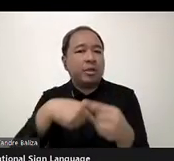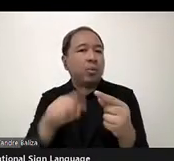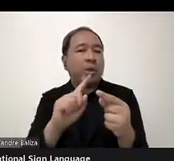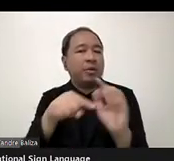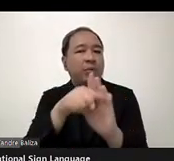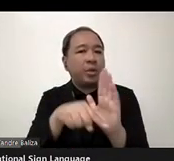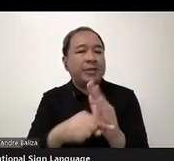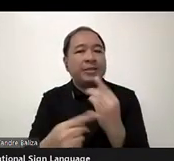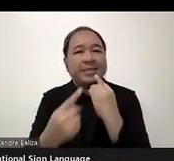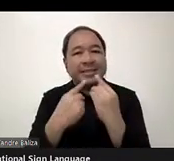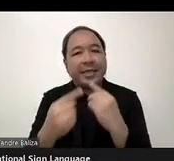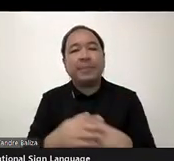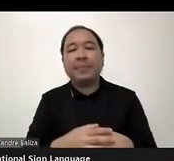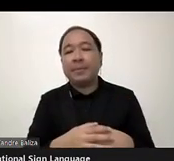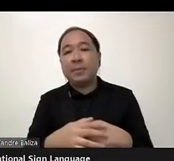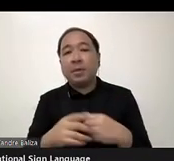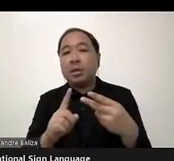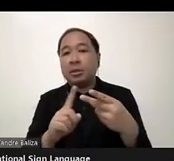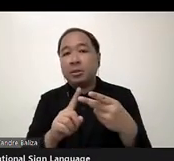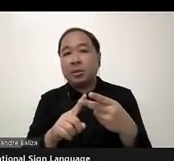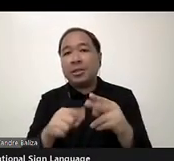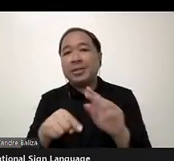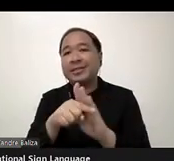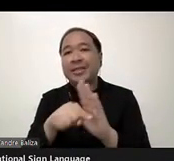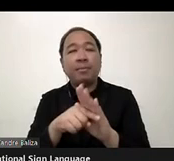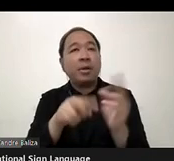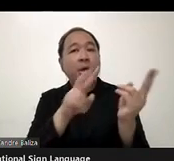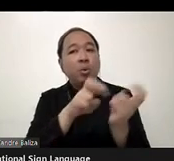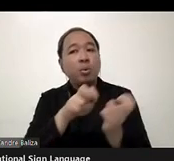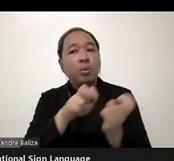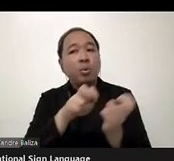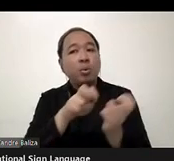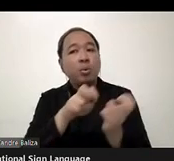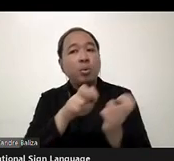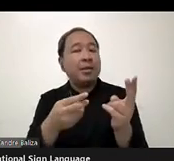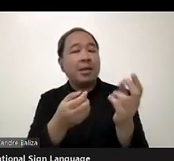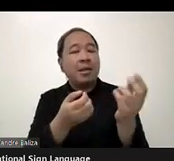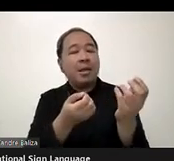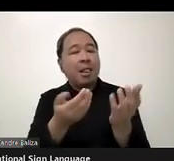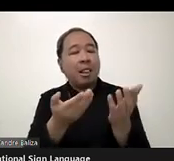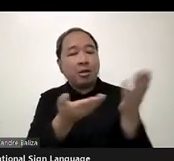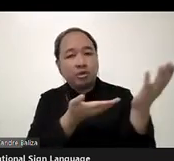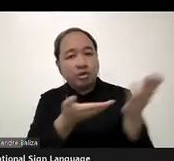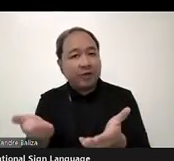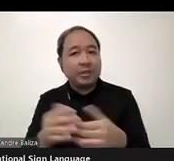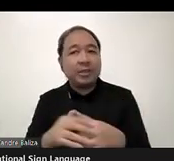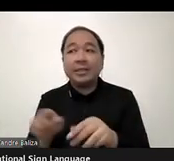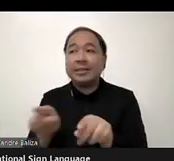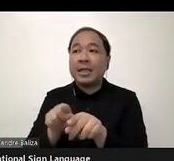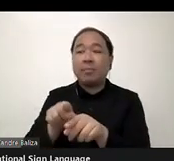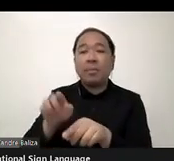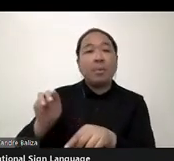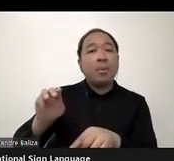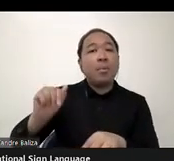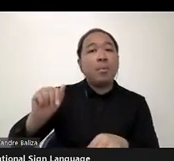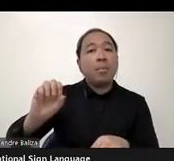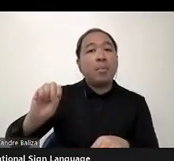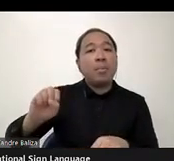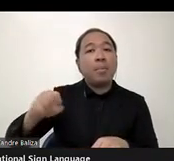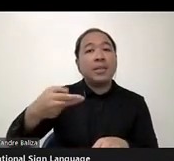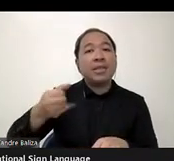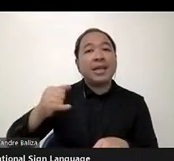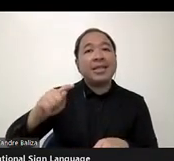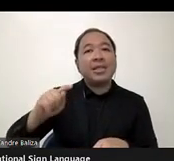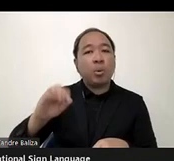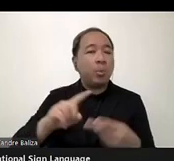with, uh, with the relay service, and the, the suggestion that Masahito gave, and, and Akram gave, with